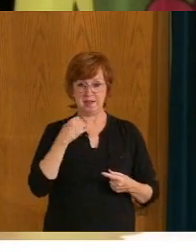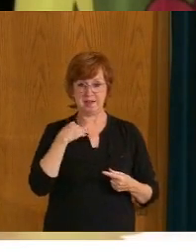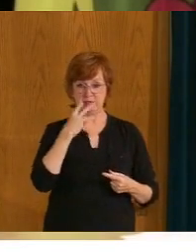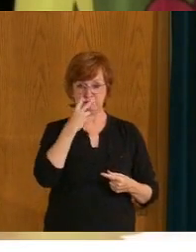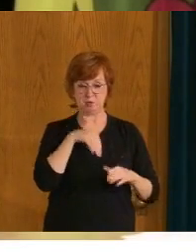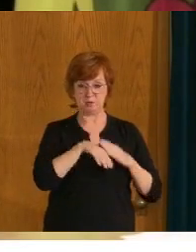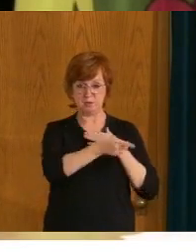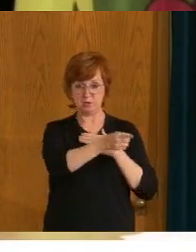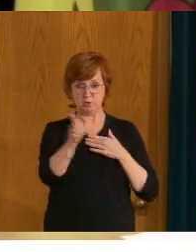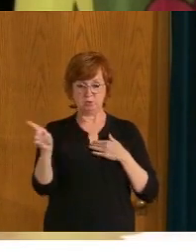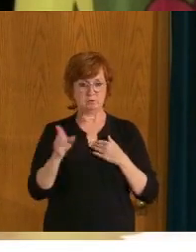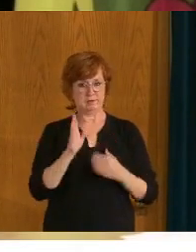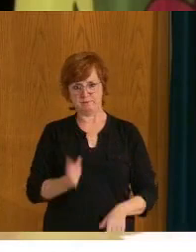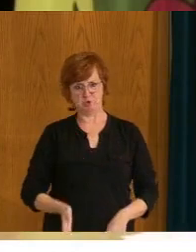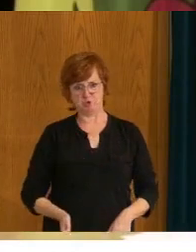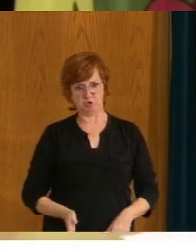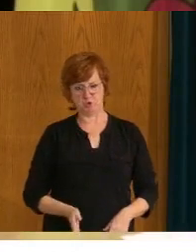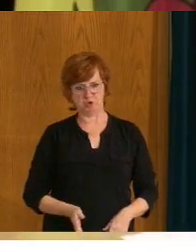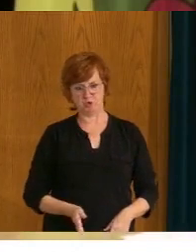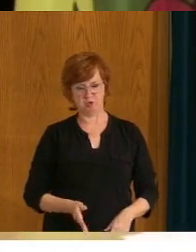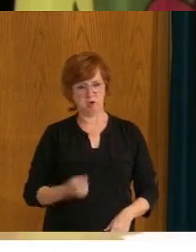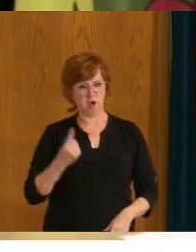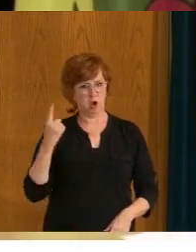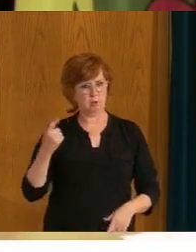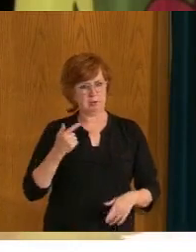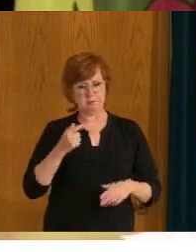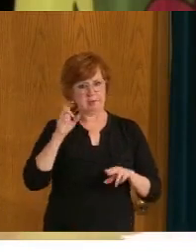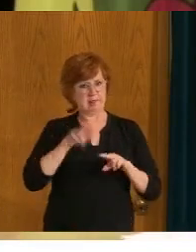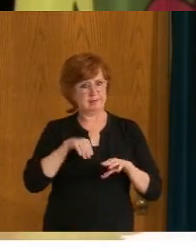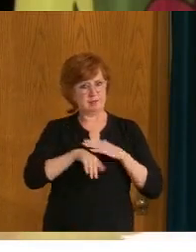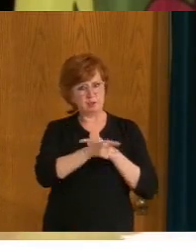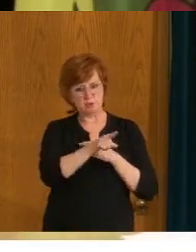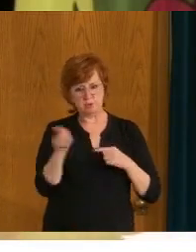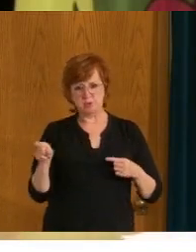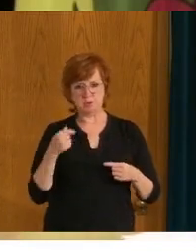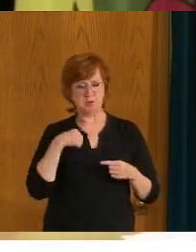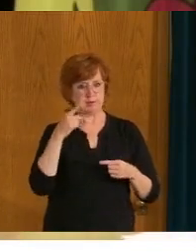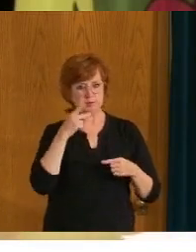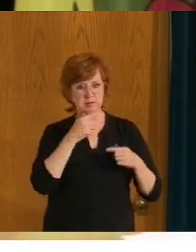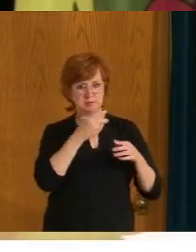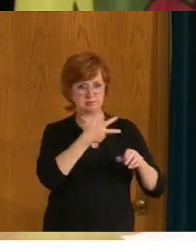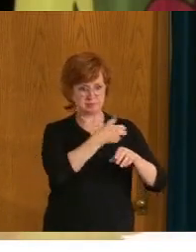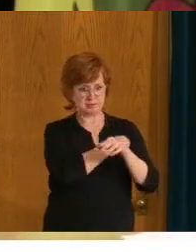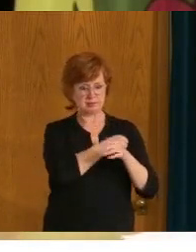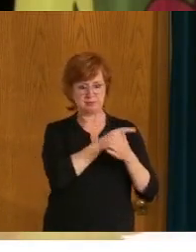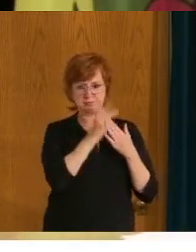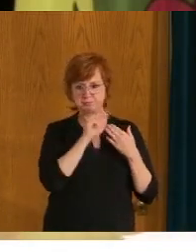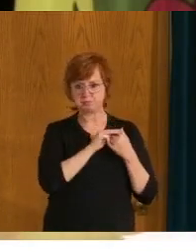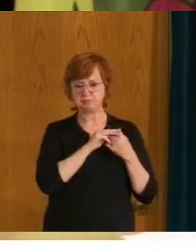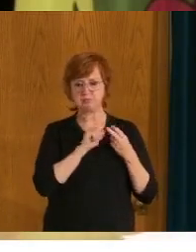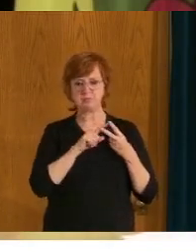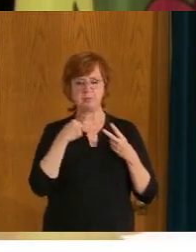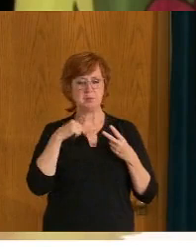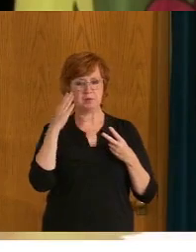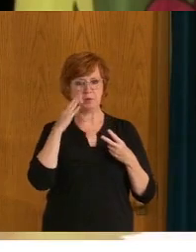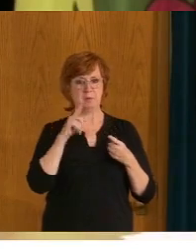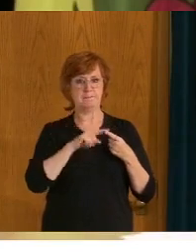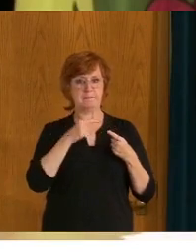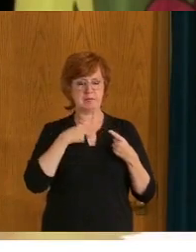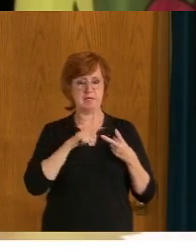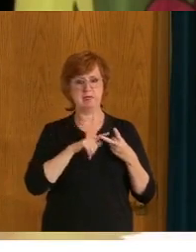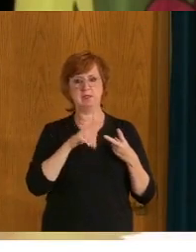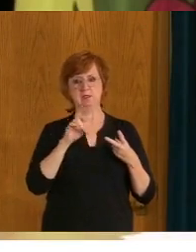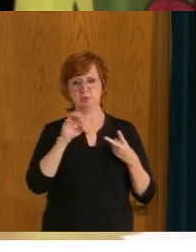that continue through this vaccination program and for that, I know all of us on the, on the call here today are forever grateful. Uh, and we would just